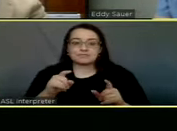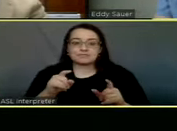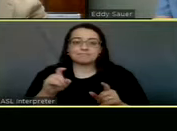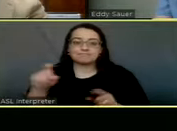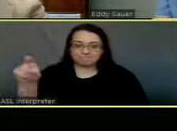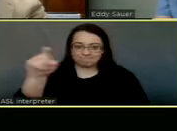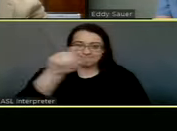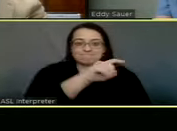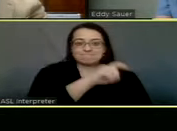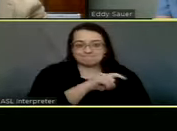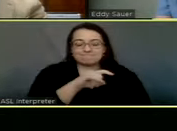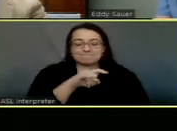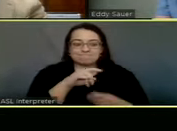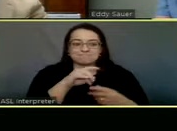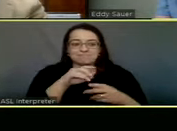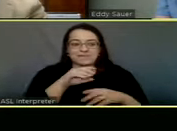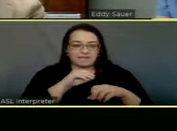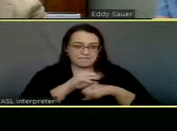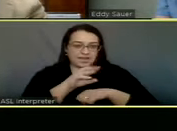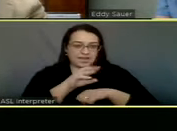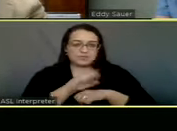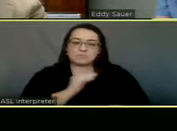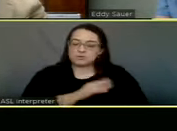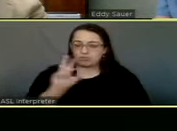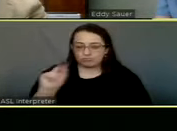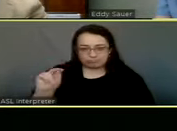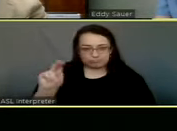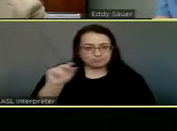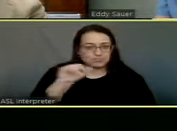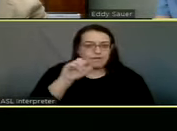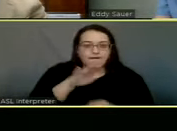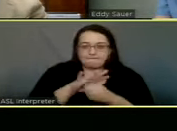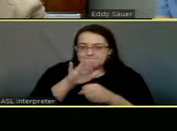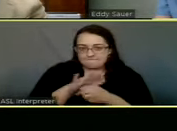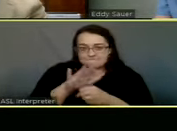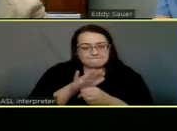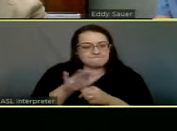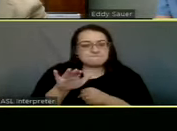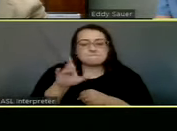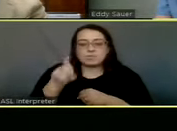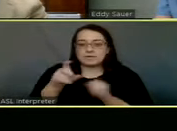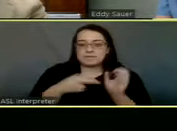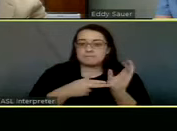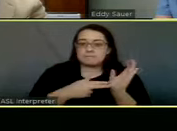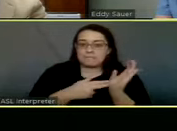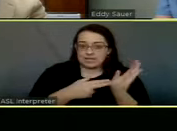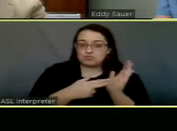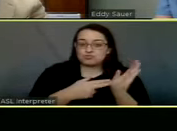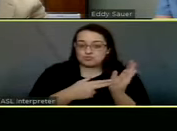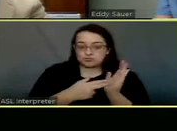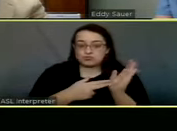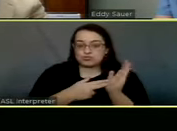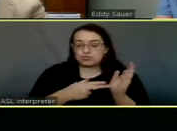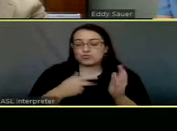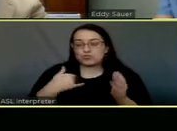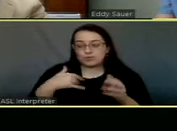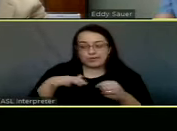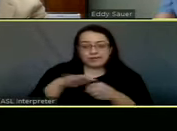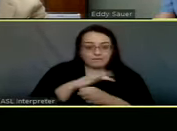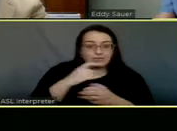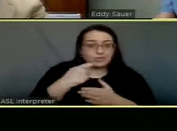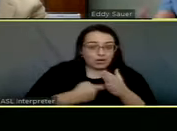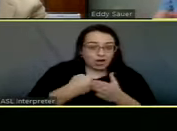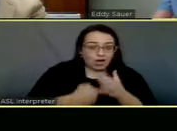those that were on the advisory board said, no, that's not enough. Uh, number one, we need to make for sure that we're covering the costs that's